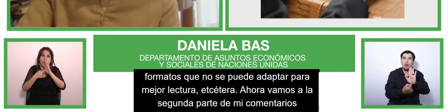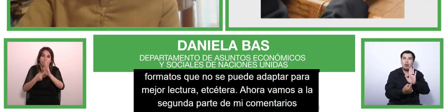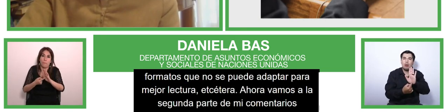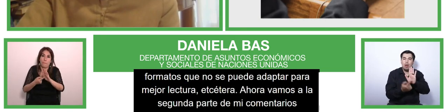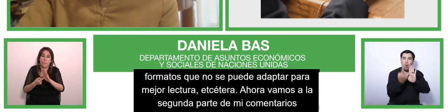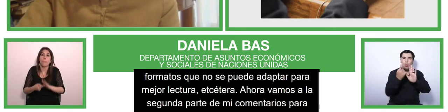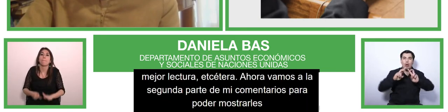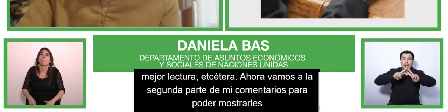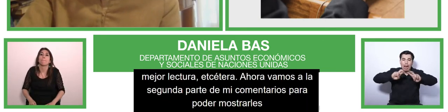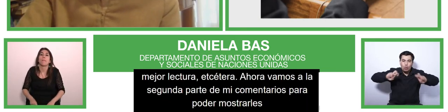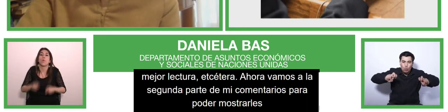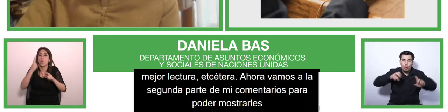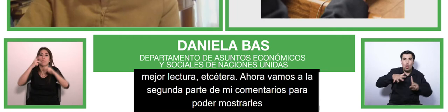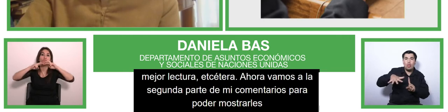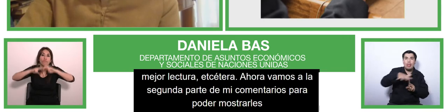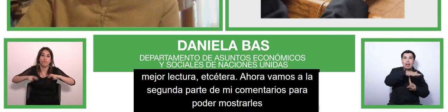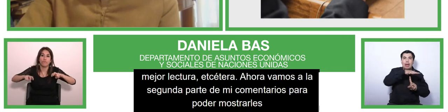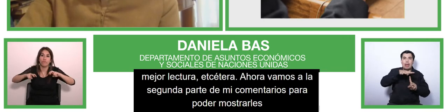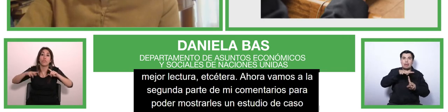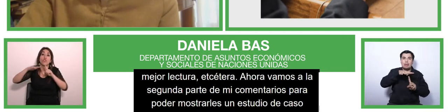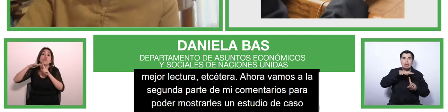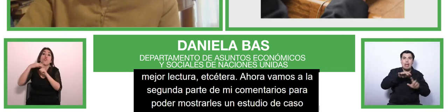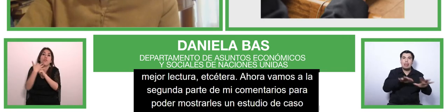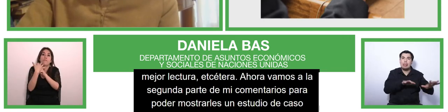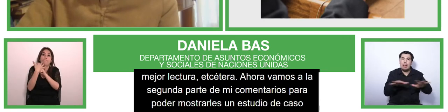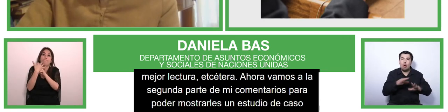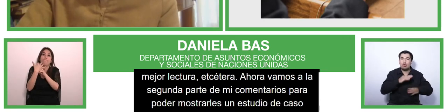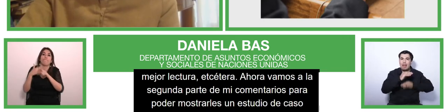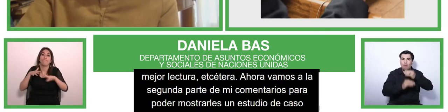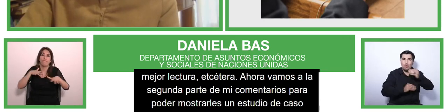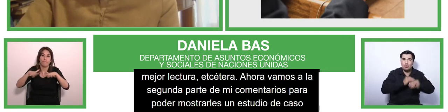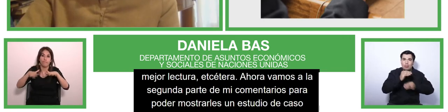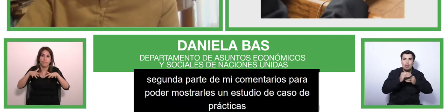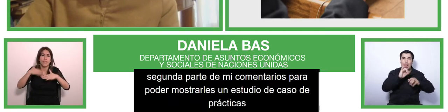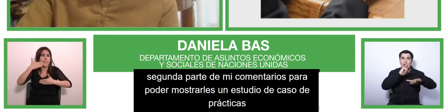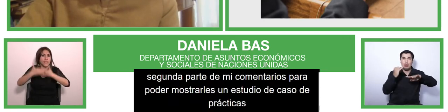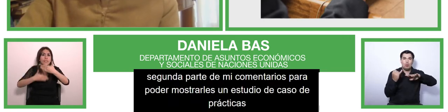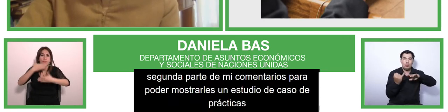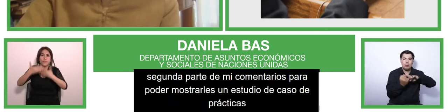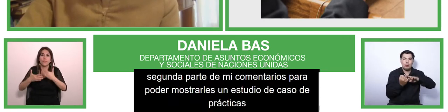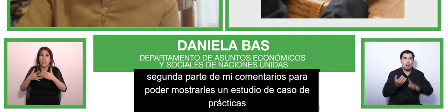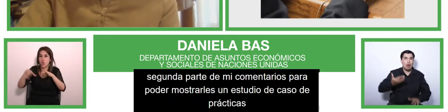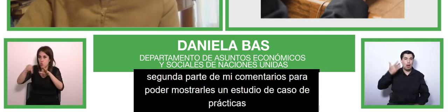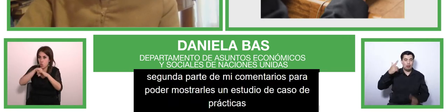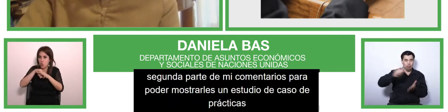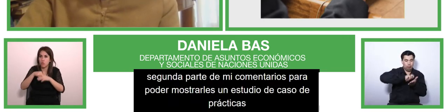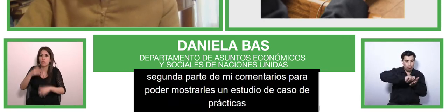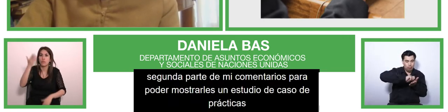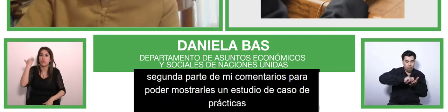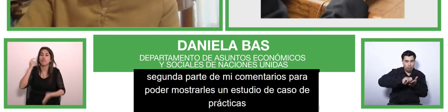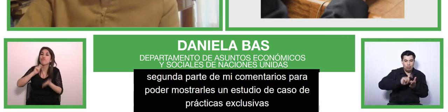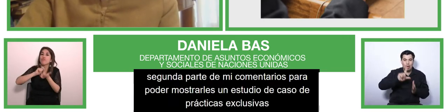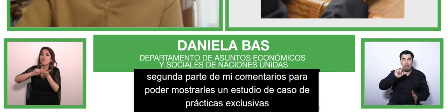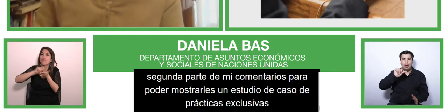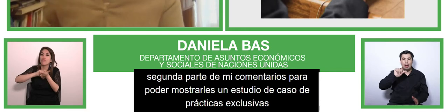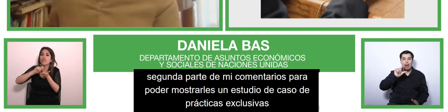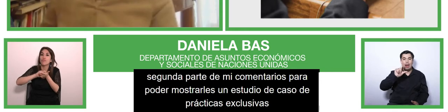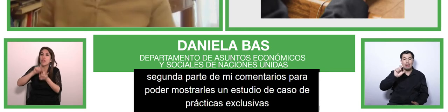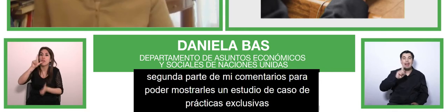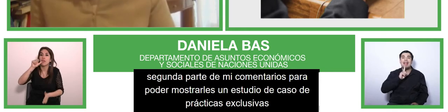and classes uh written by lila dale mcmanis that i want to share now